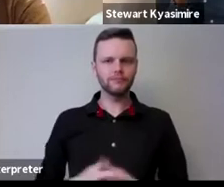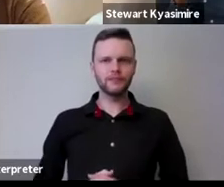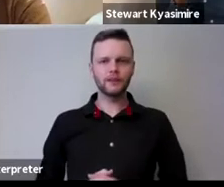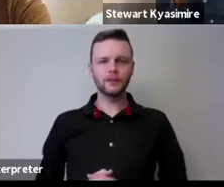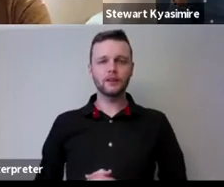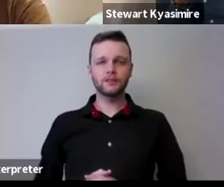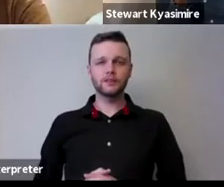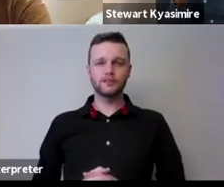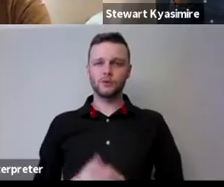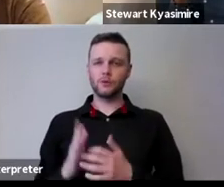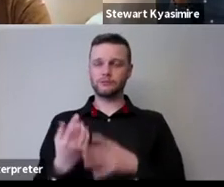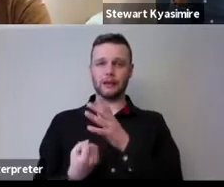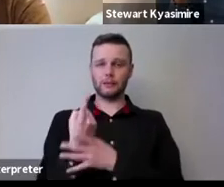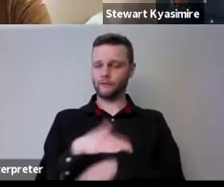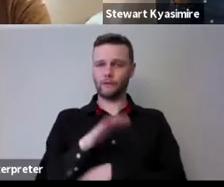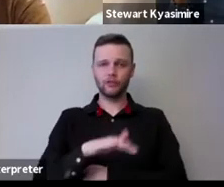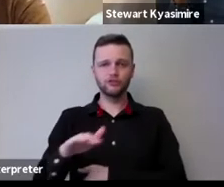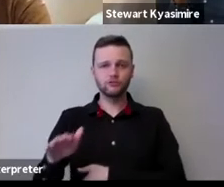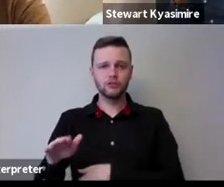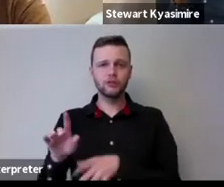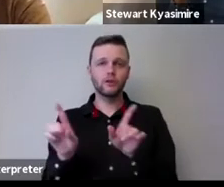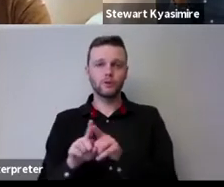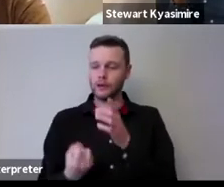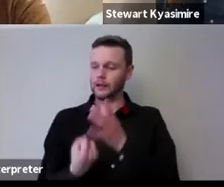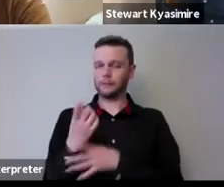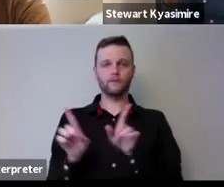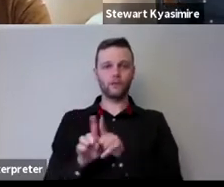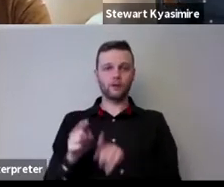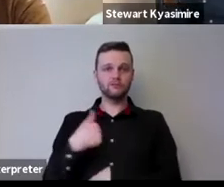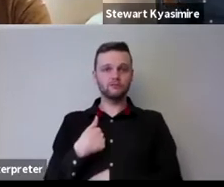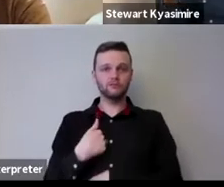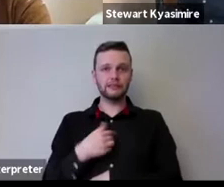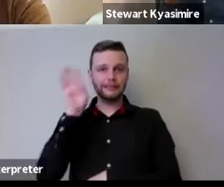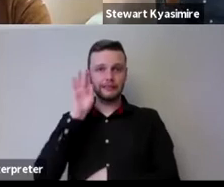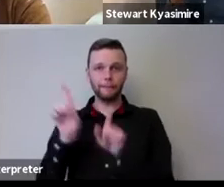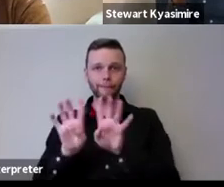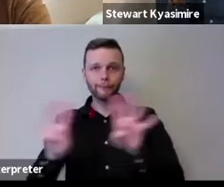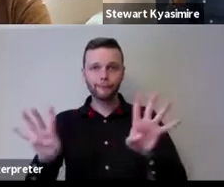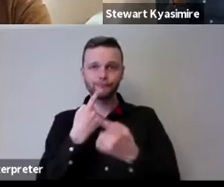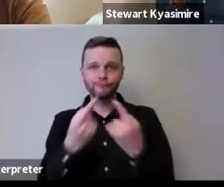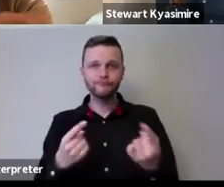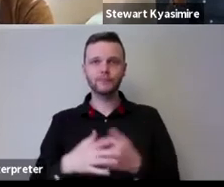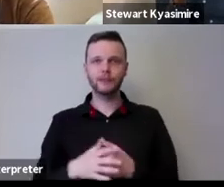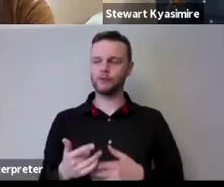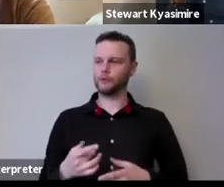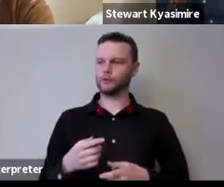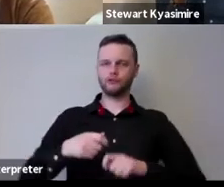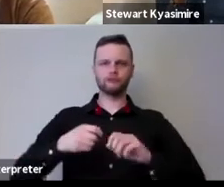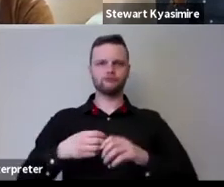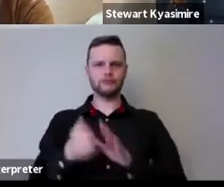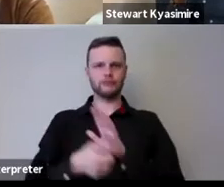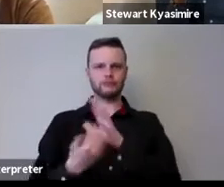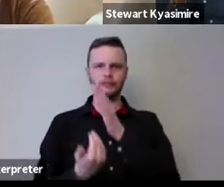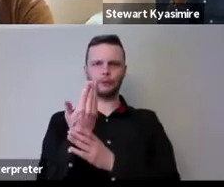happy is happening with the children and it was also happening with with us as i heard from the others i had to develop a lot of new skills in a very short